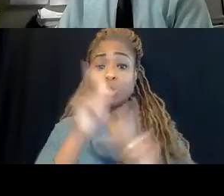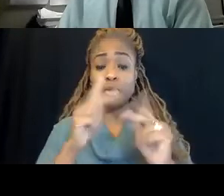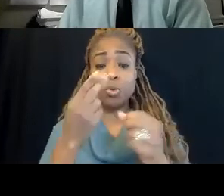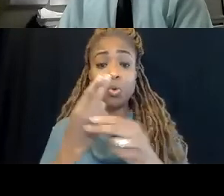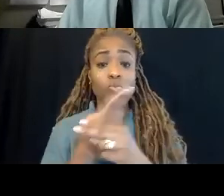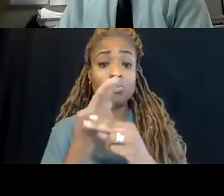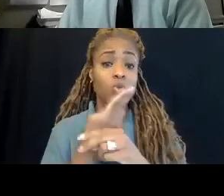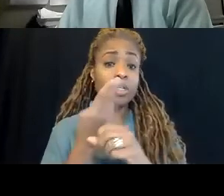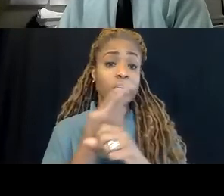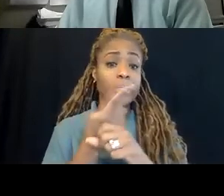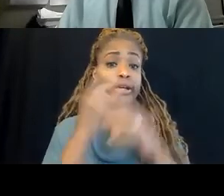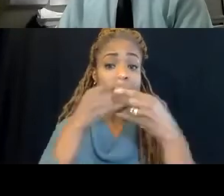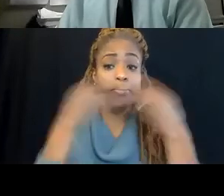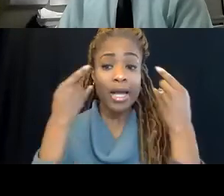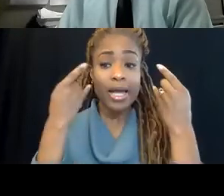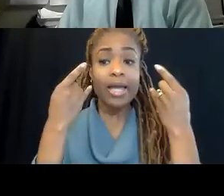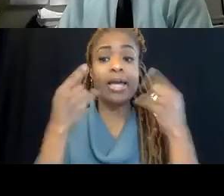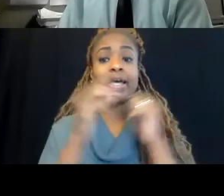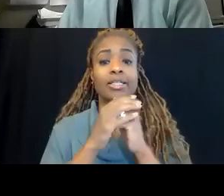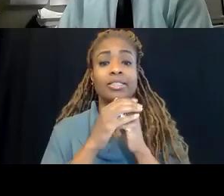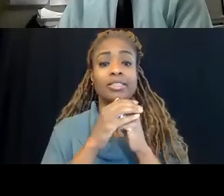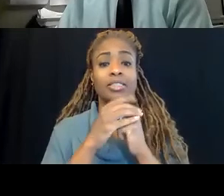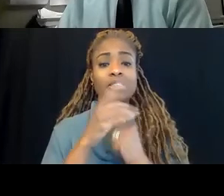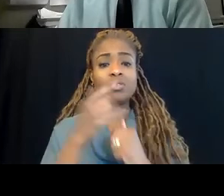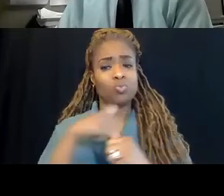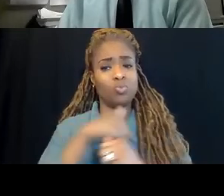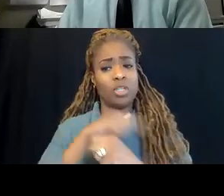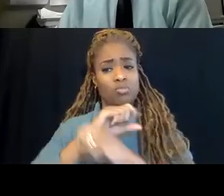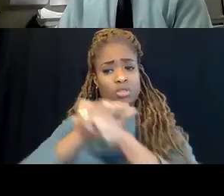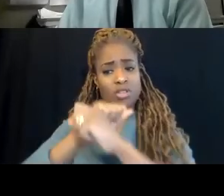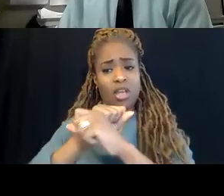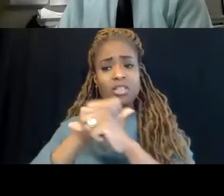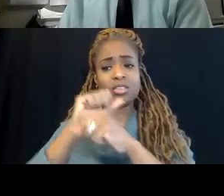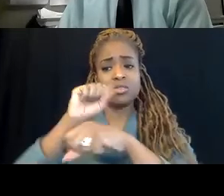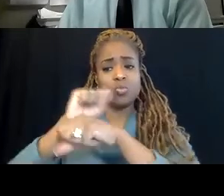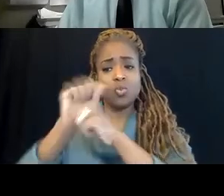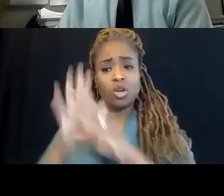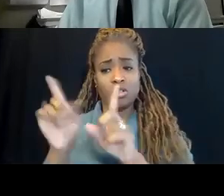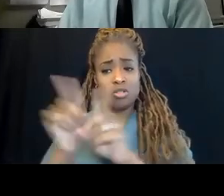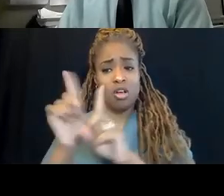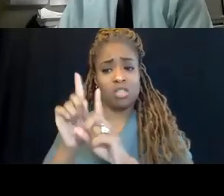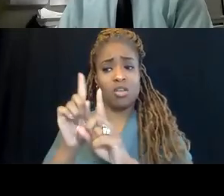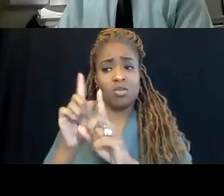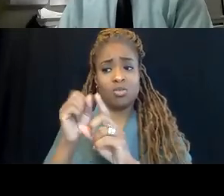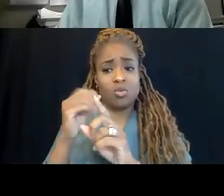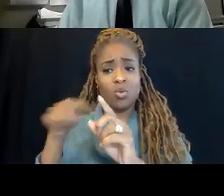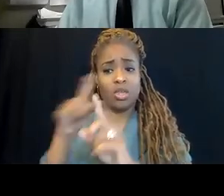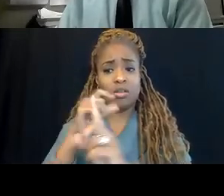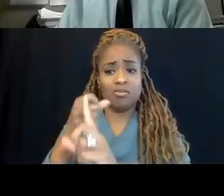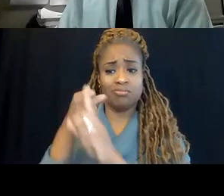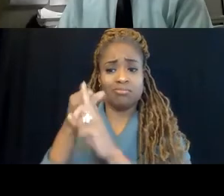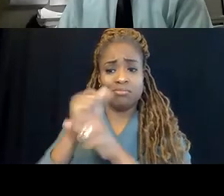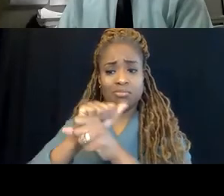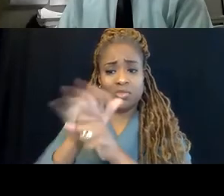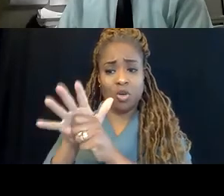you know, we're protecting employees as well from COVID. So, but yes, that certainly is